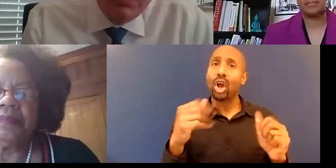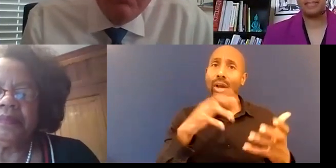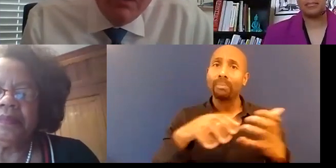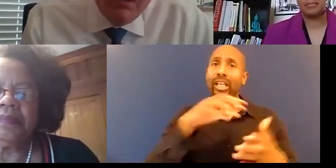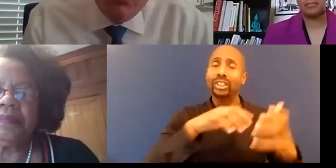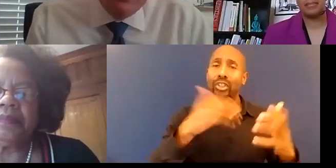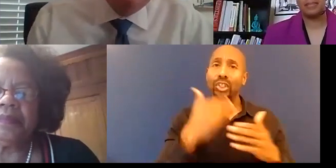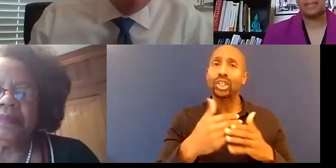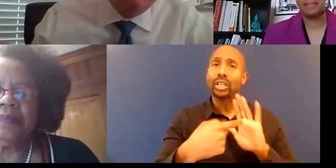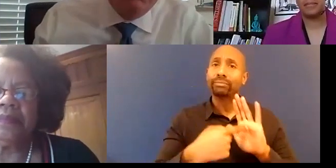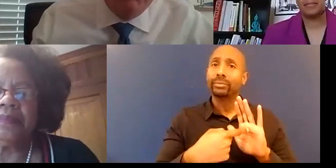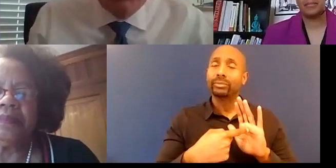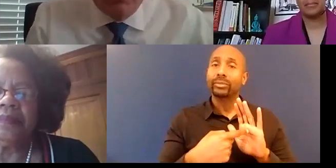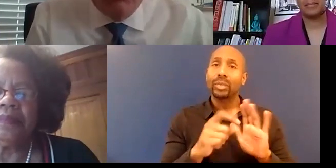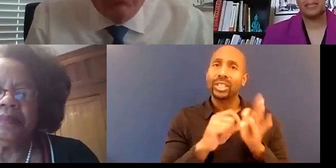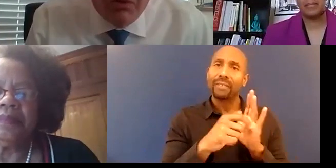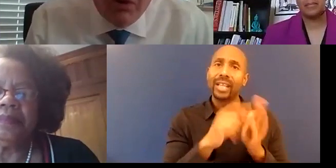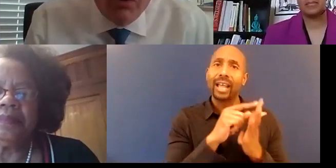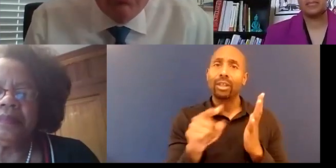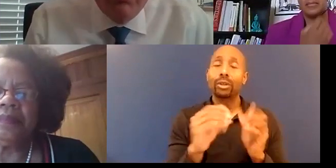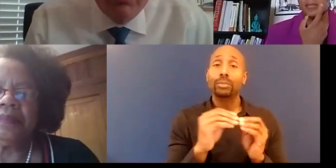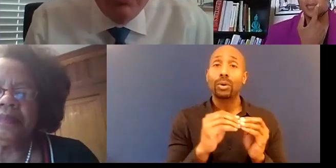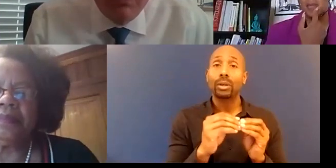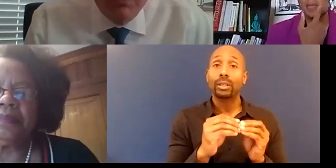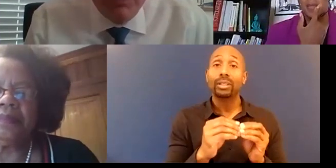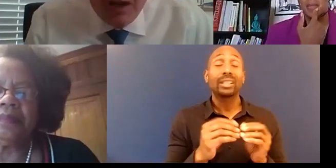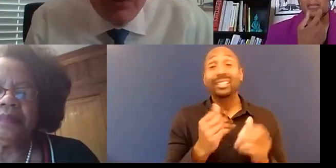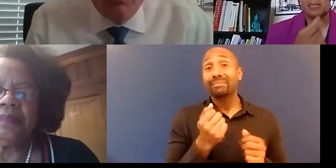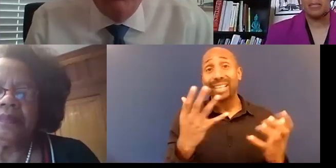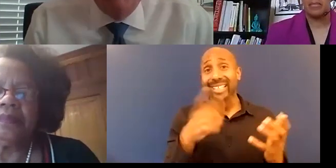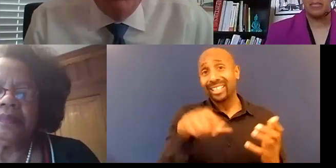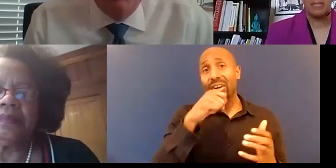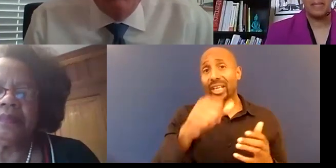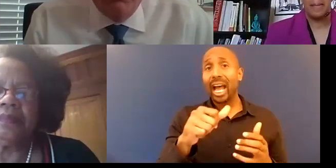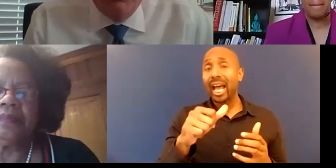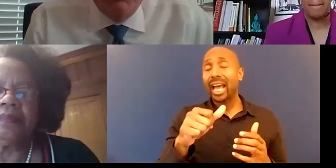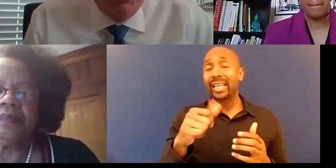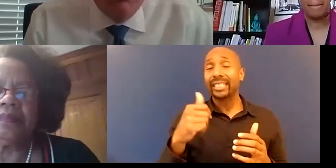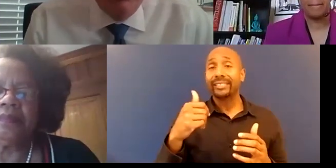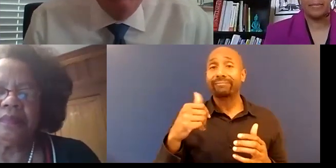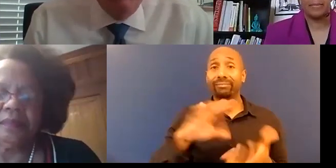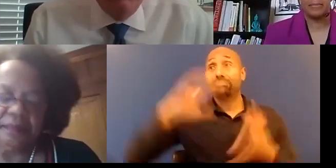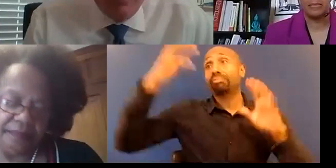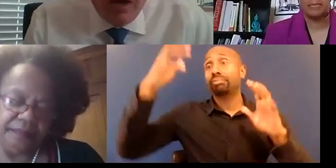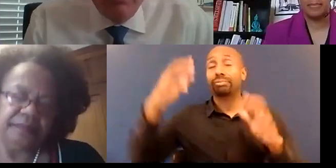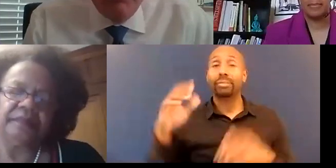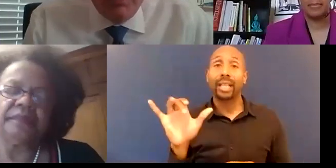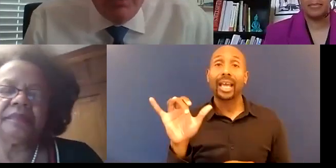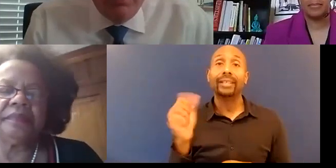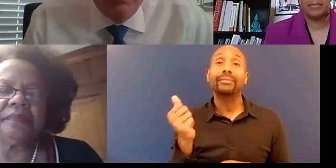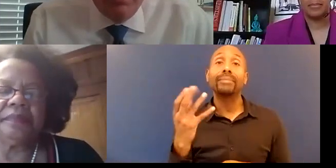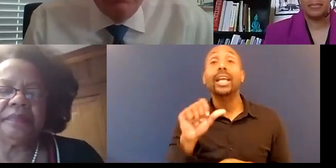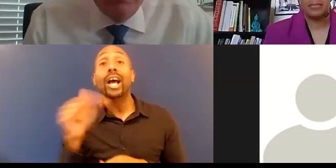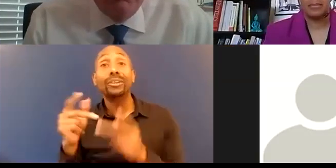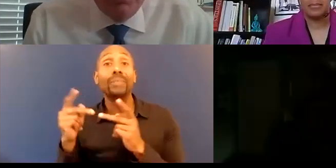relationship and are not dealing with some of the crises as we see all across this country that's the ones we ought to be learning from because they they get it they